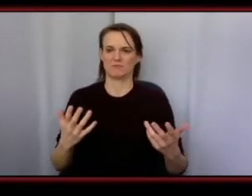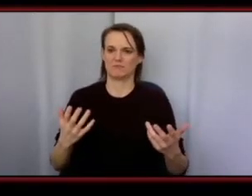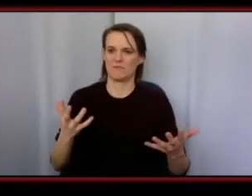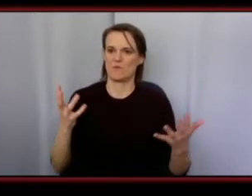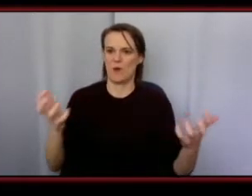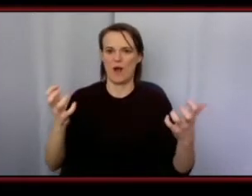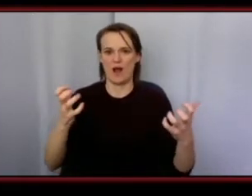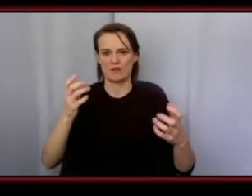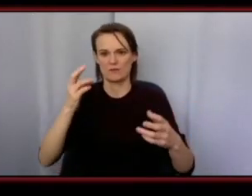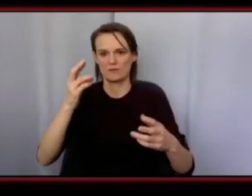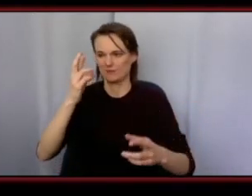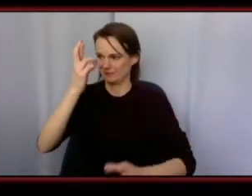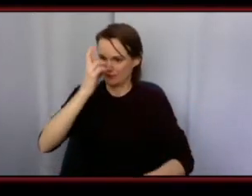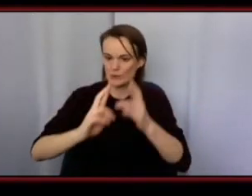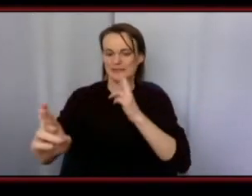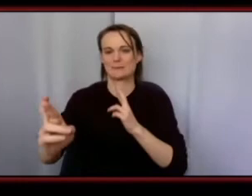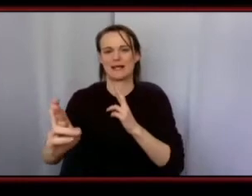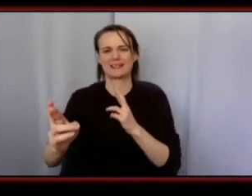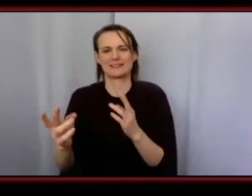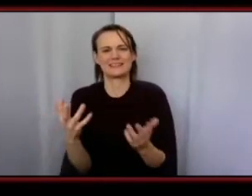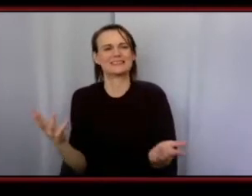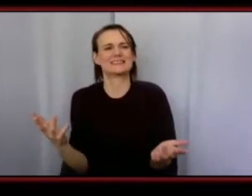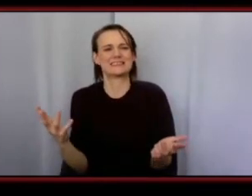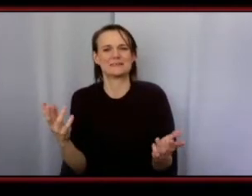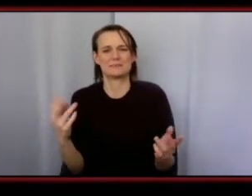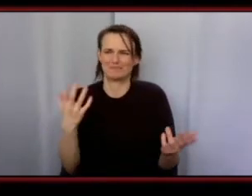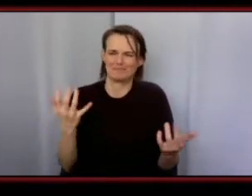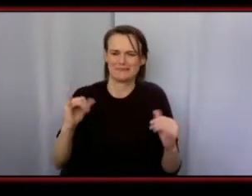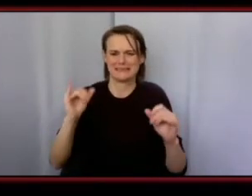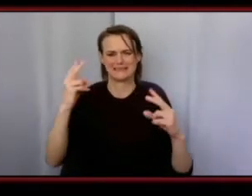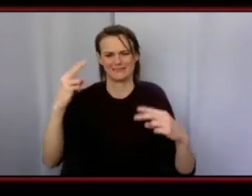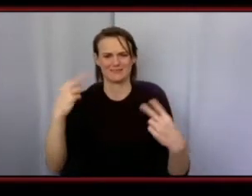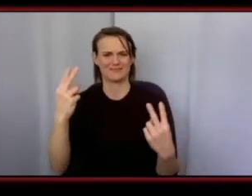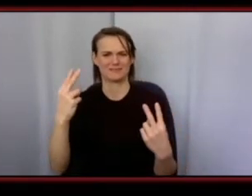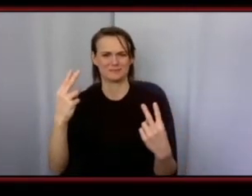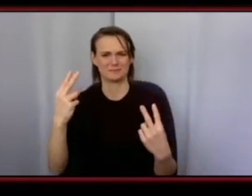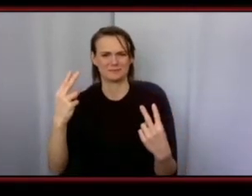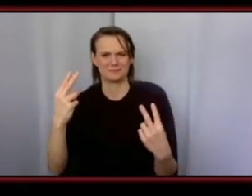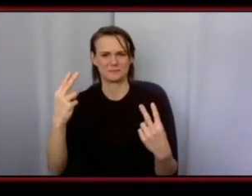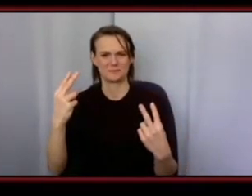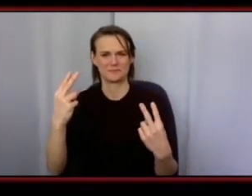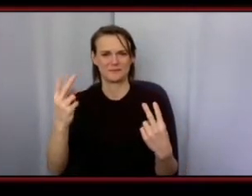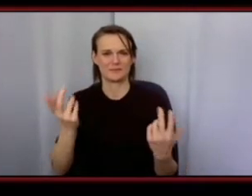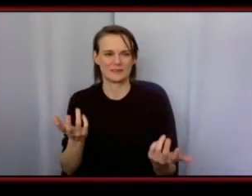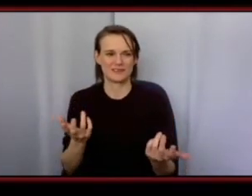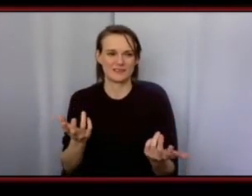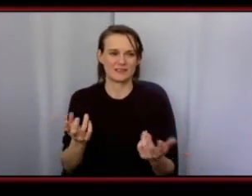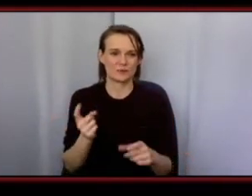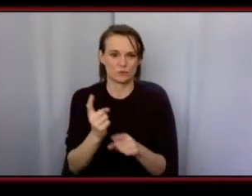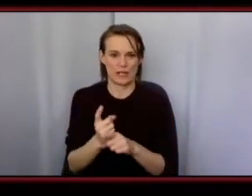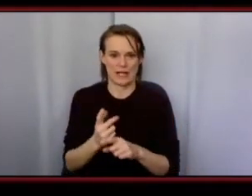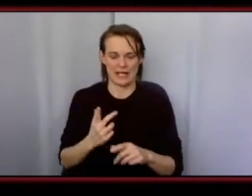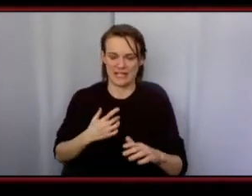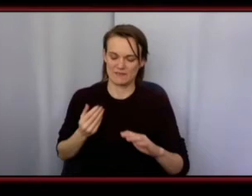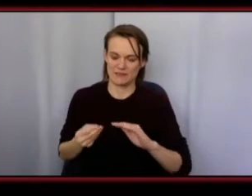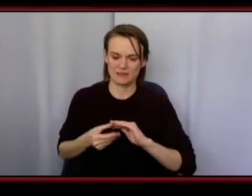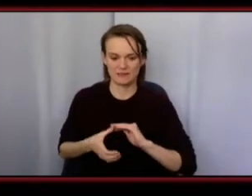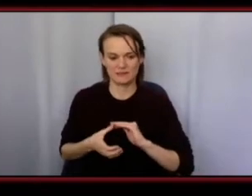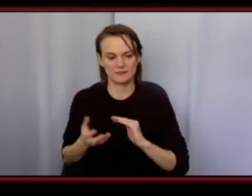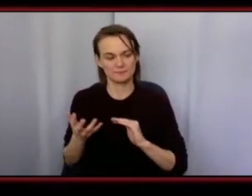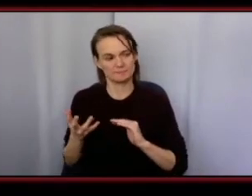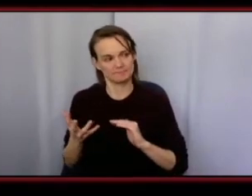respect as um my equal and it's it's it's discouraging as well but i think